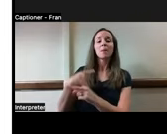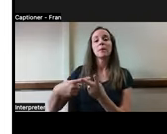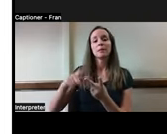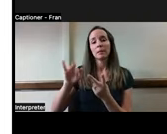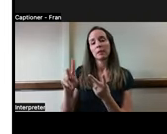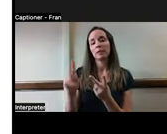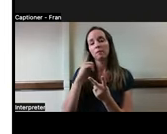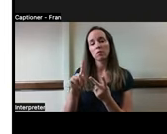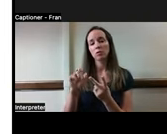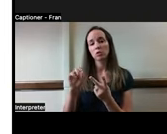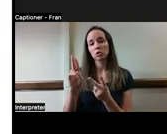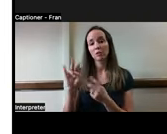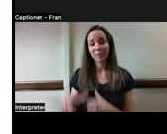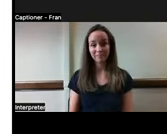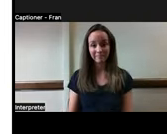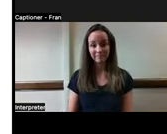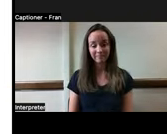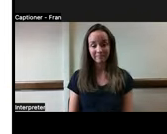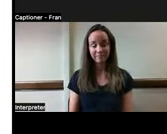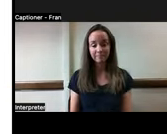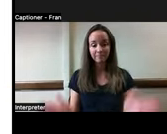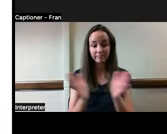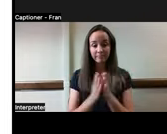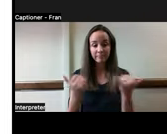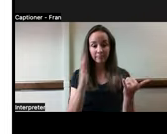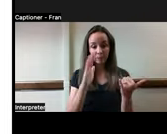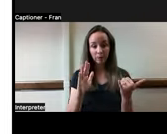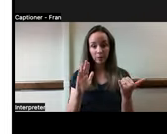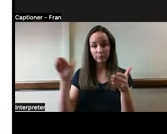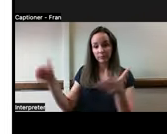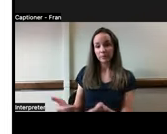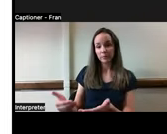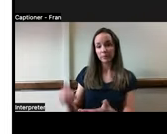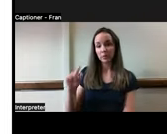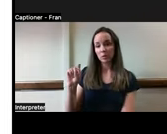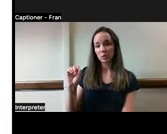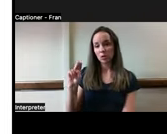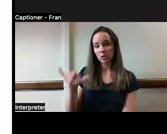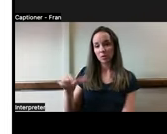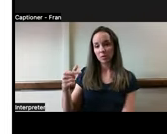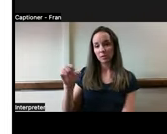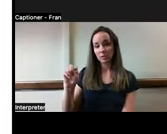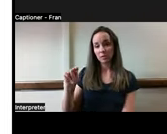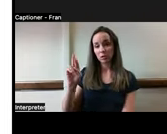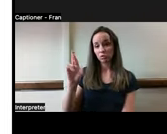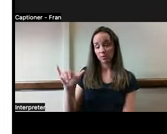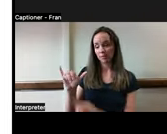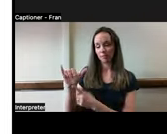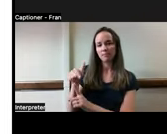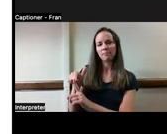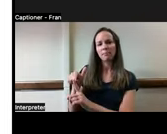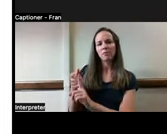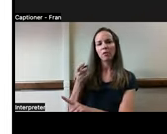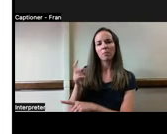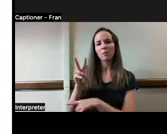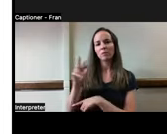So I will go ahead and introduce Tony Gentry. He is coming to us today from the Virginian Commonwealth